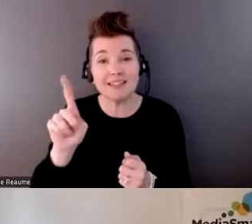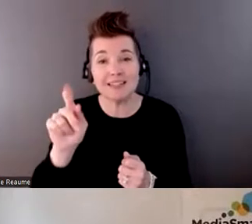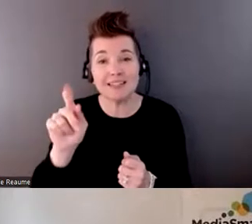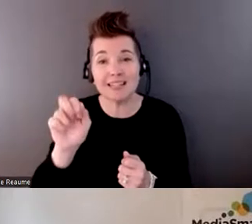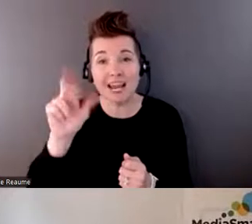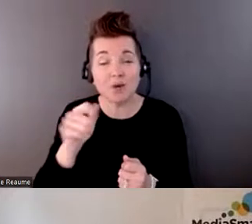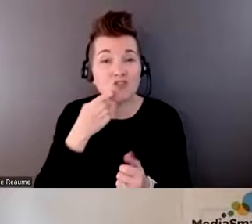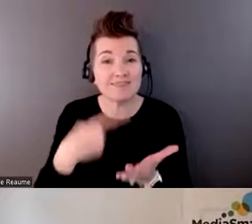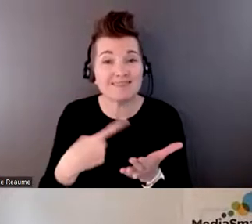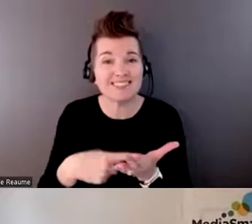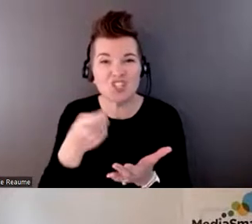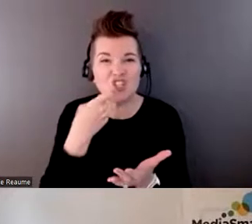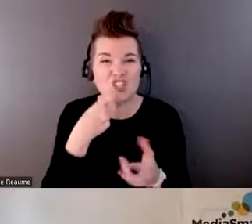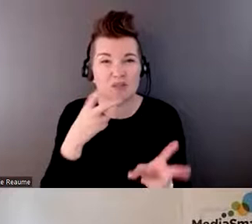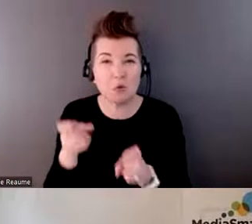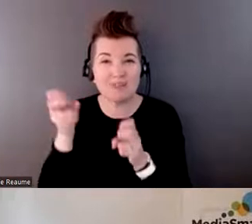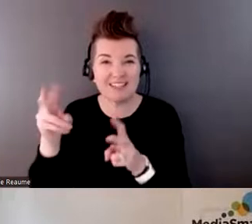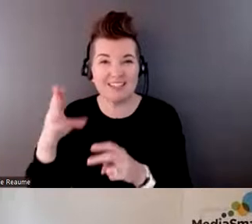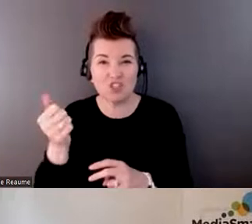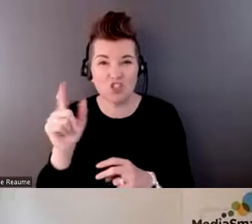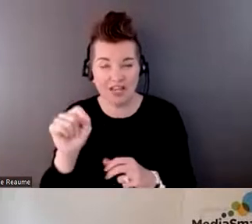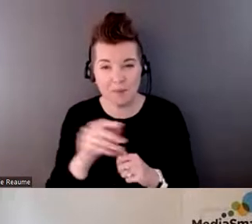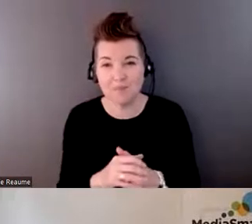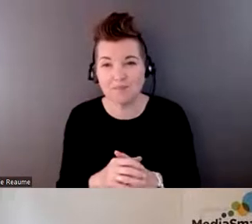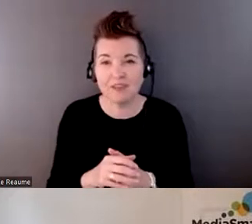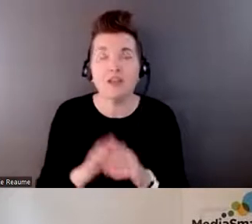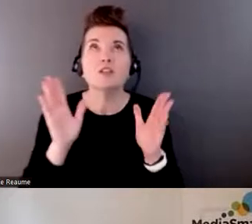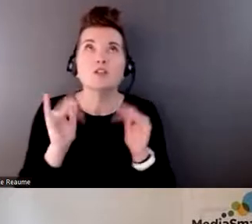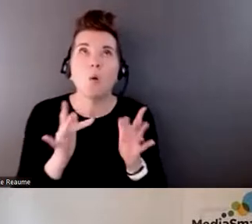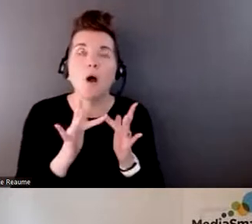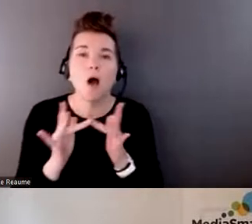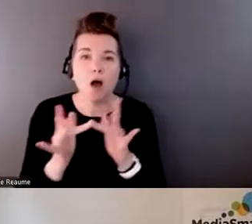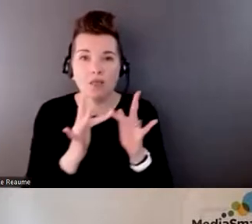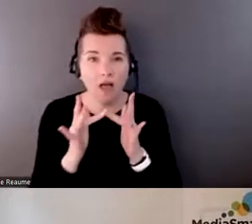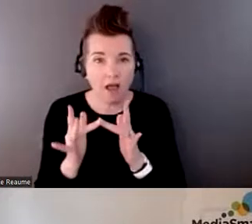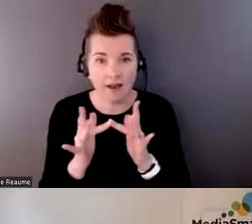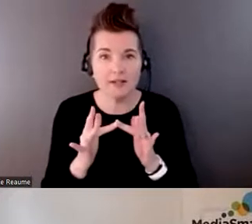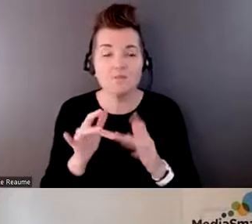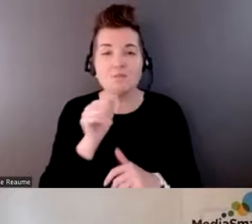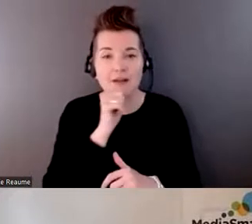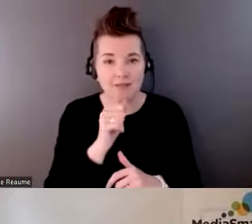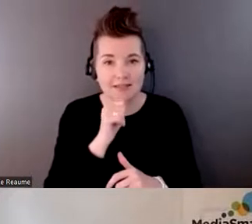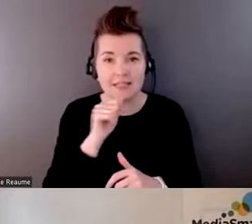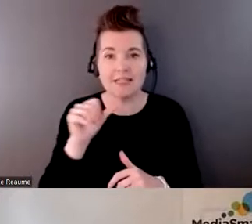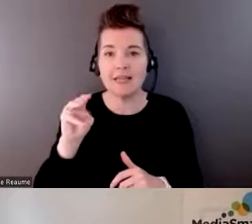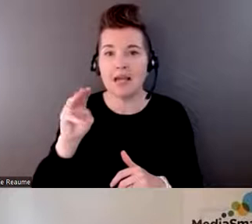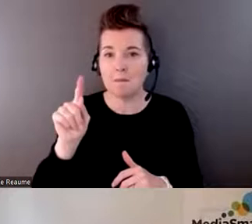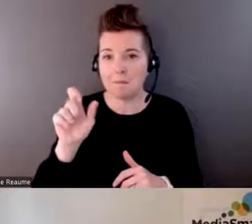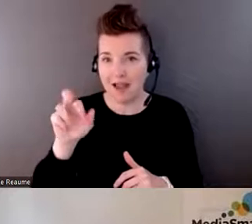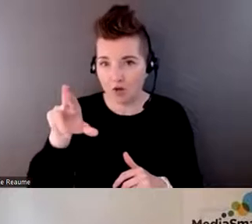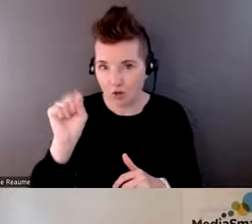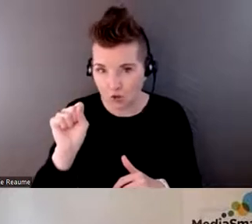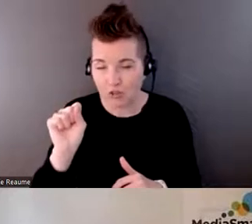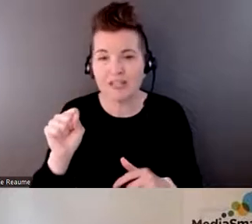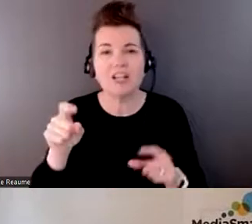links in the chat box. So we were on the online privacy matters, and I thought that was really interesting what you're talking about, you know, that question of asking